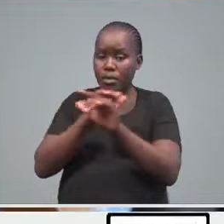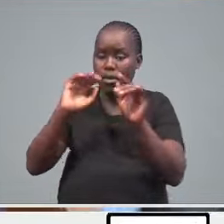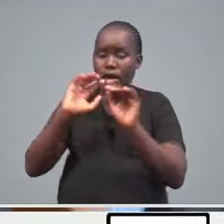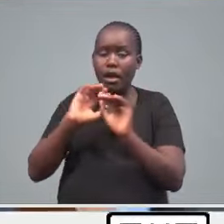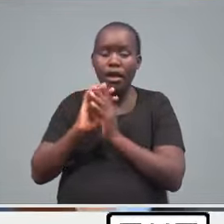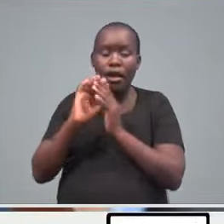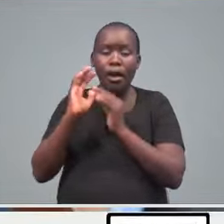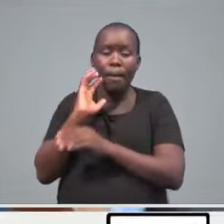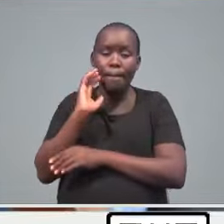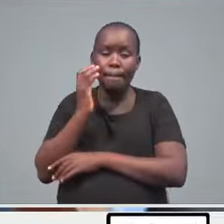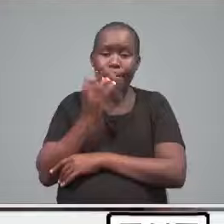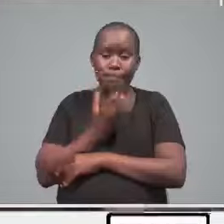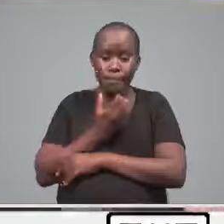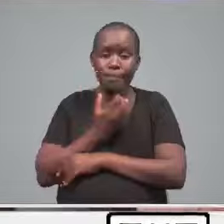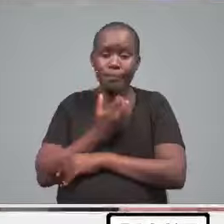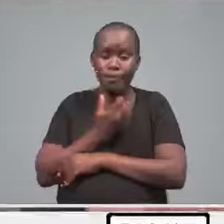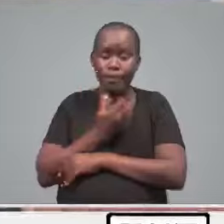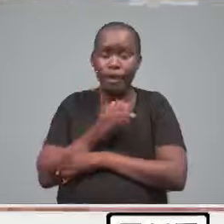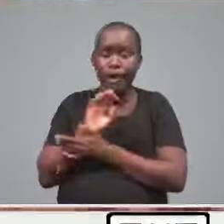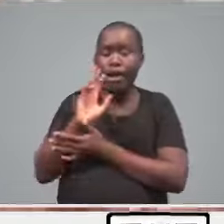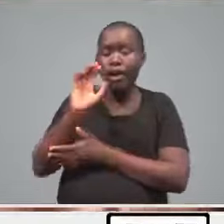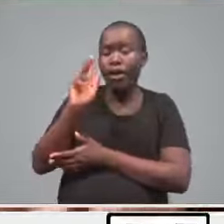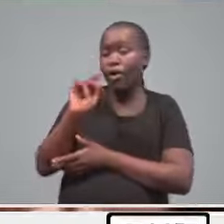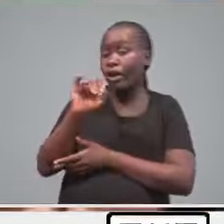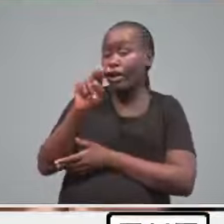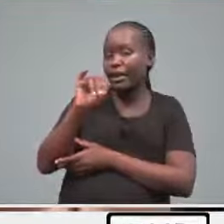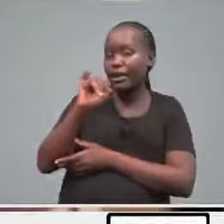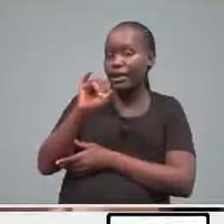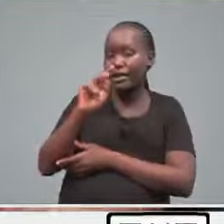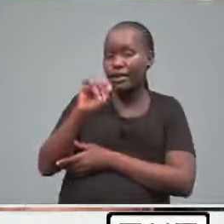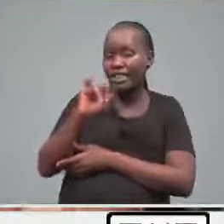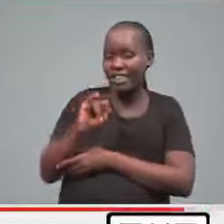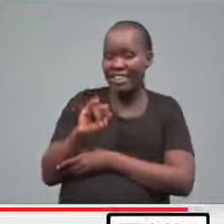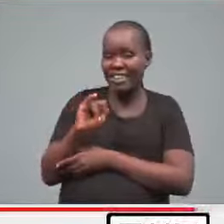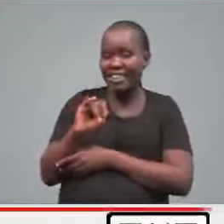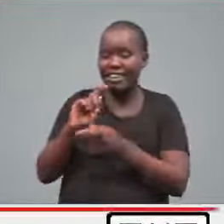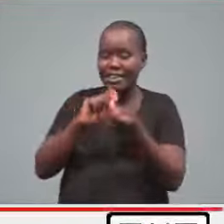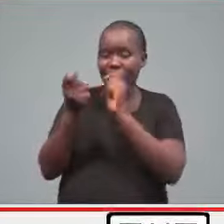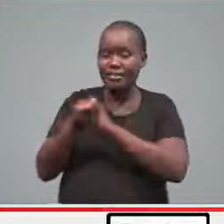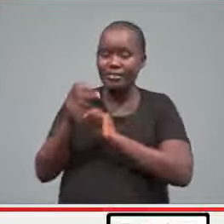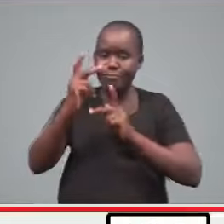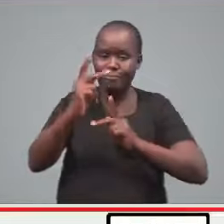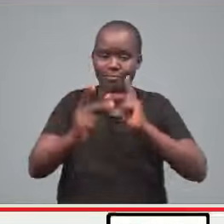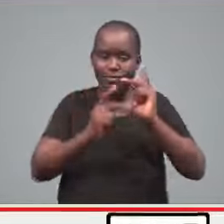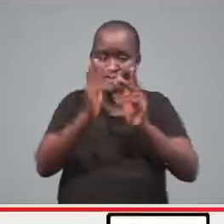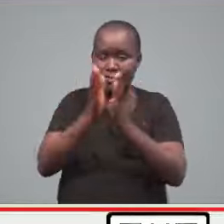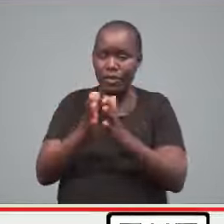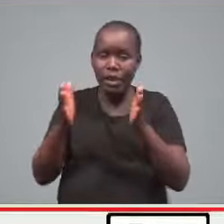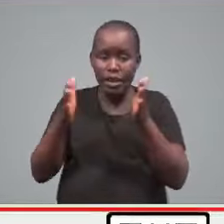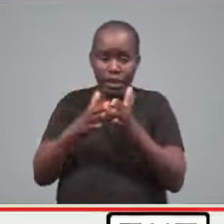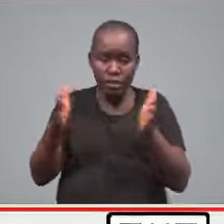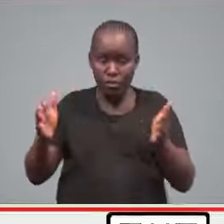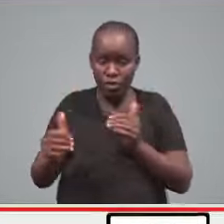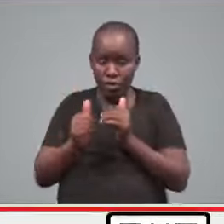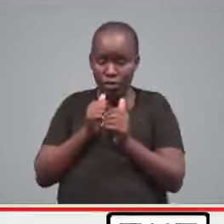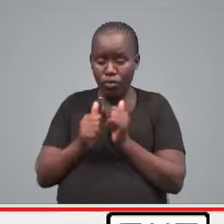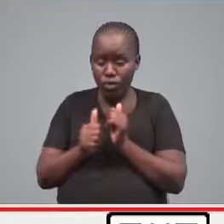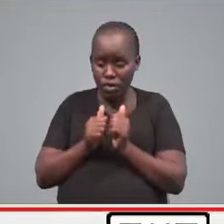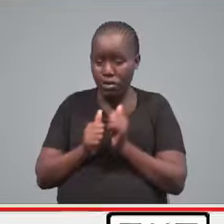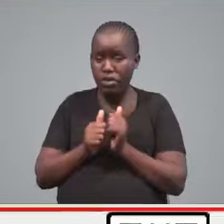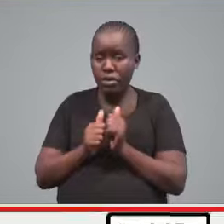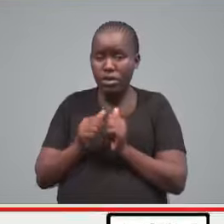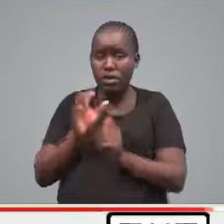markings, the kick-starting of a transition process. It is a mover that has robbed lawyer